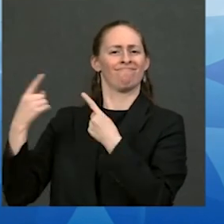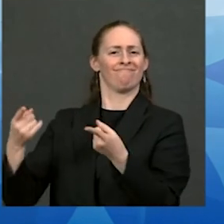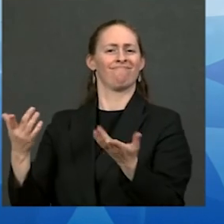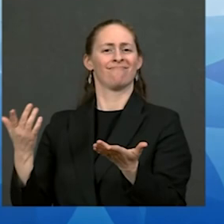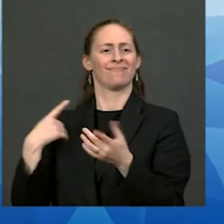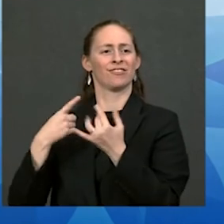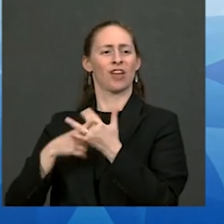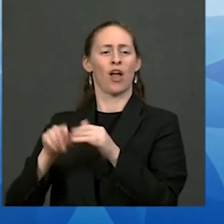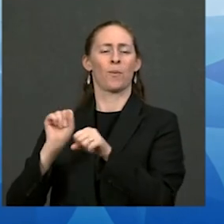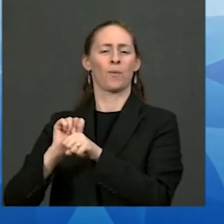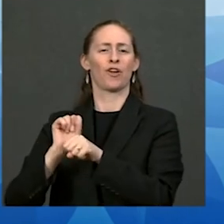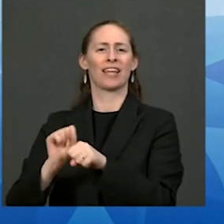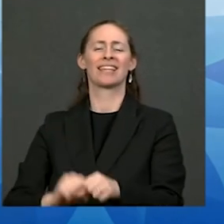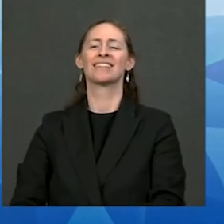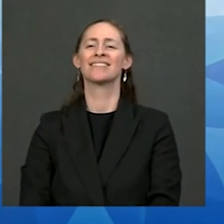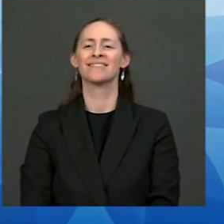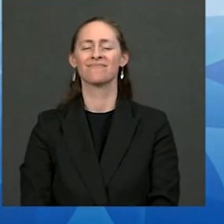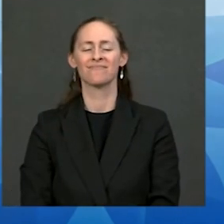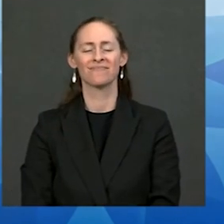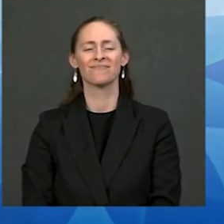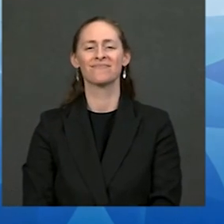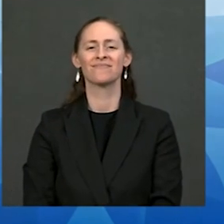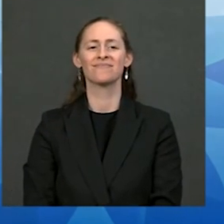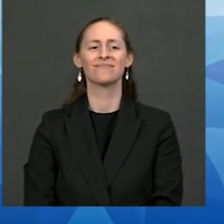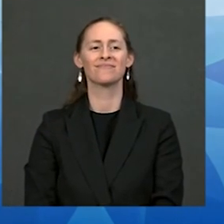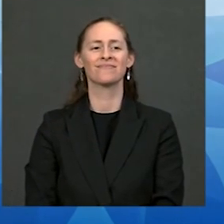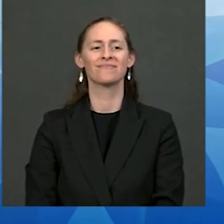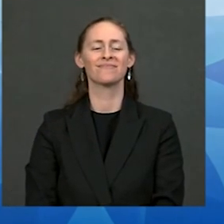are you hoping to lower the temperature with China